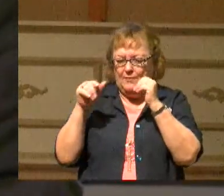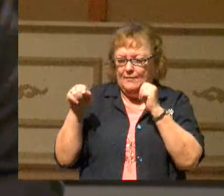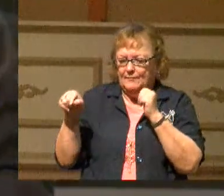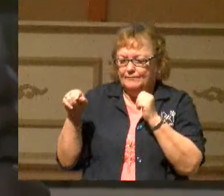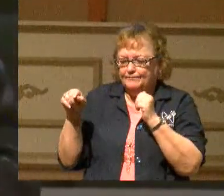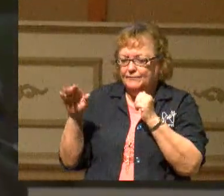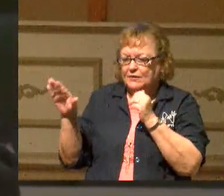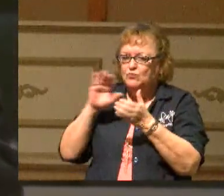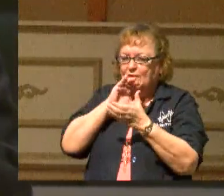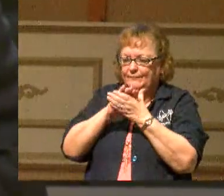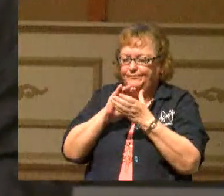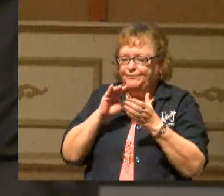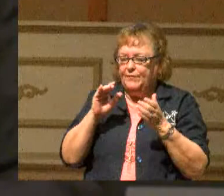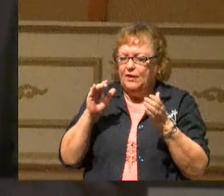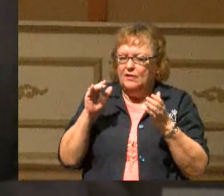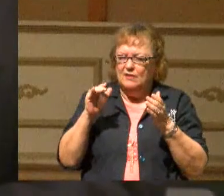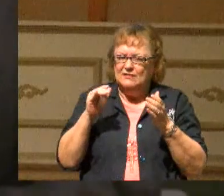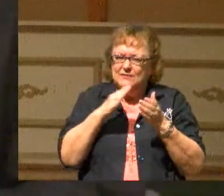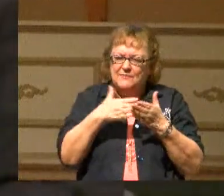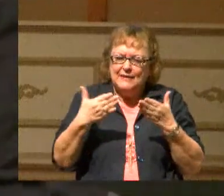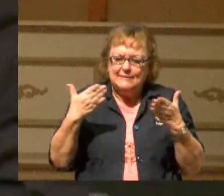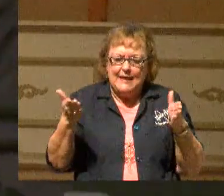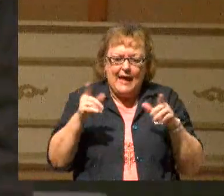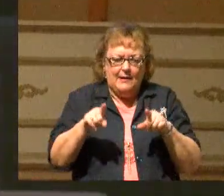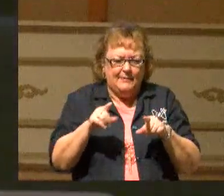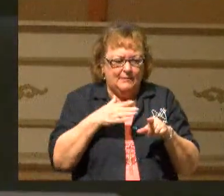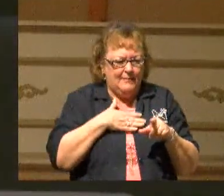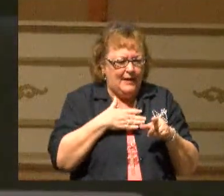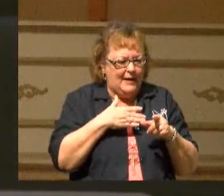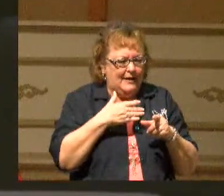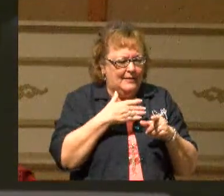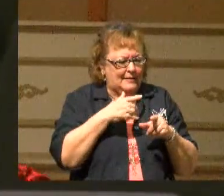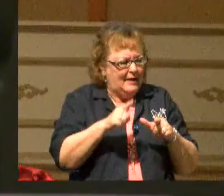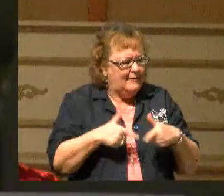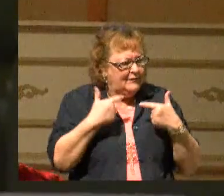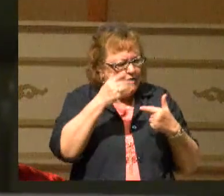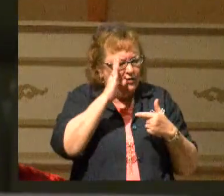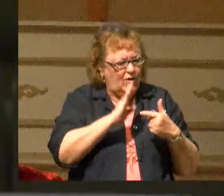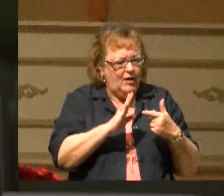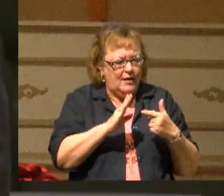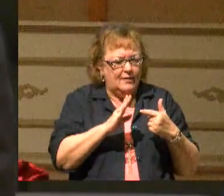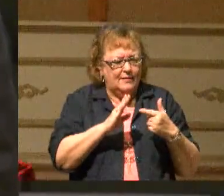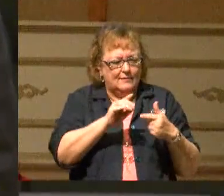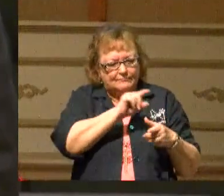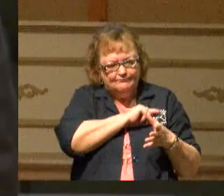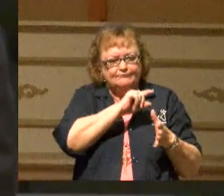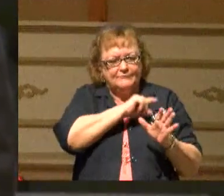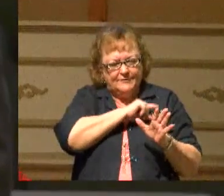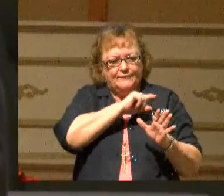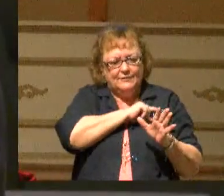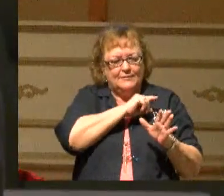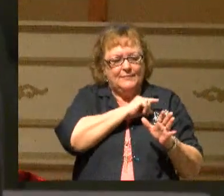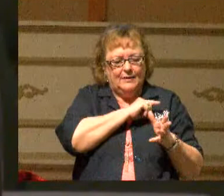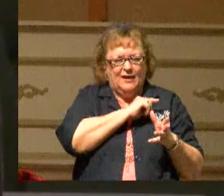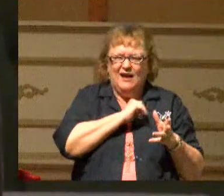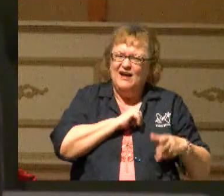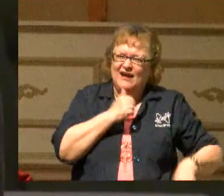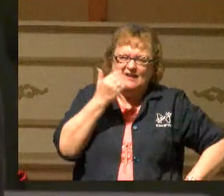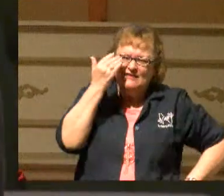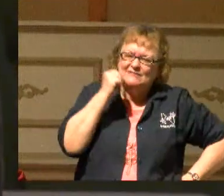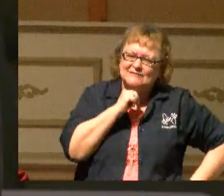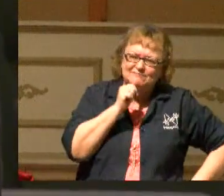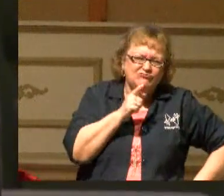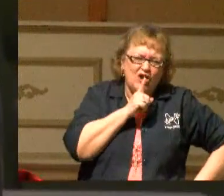that there are some things that happened earlier on in my life, but God won't leave me alone about this. I'm just not sure